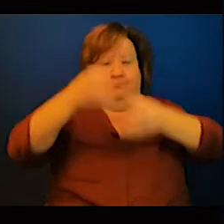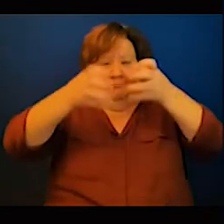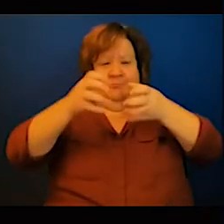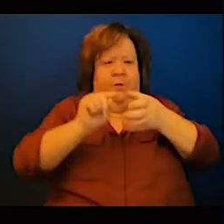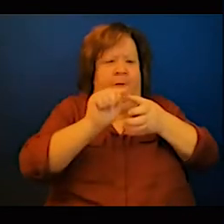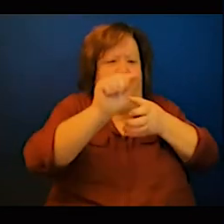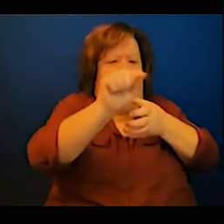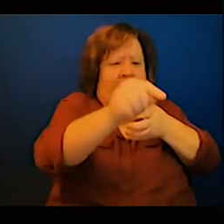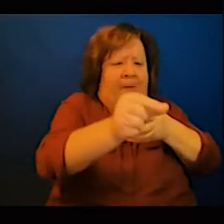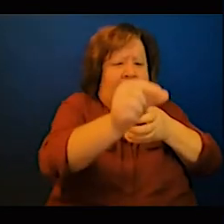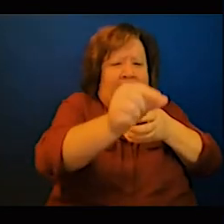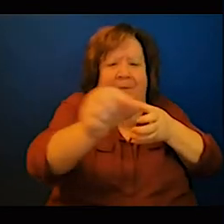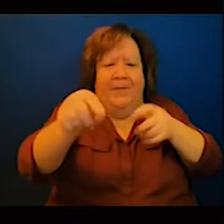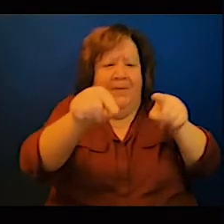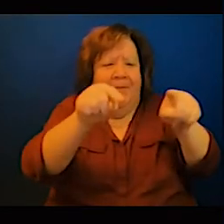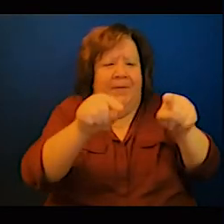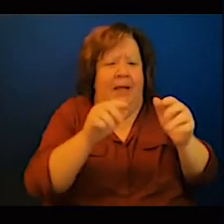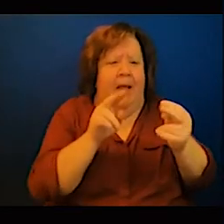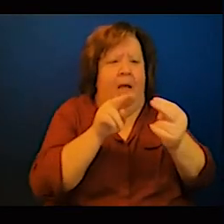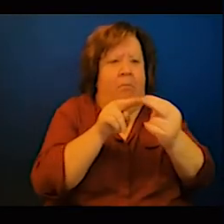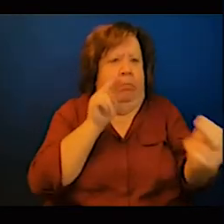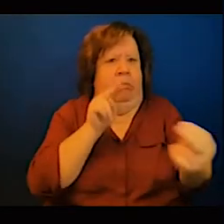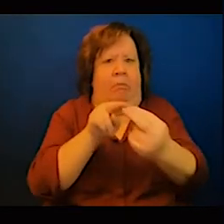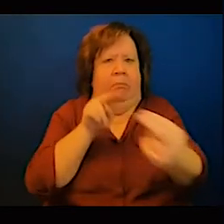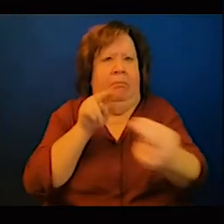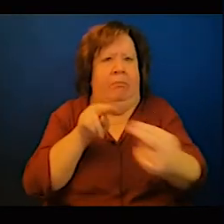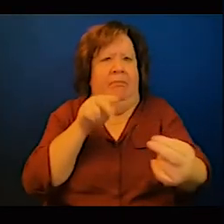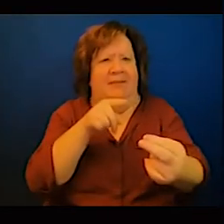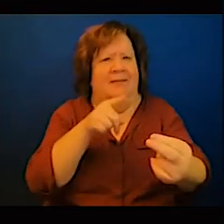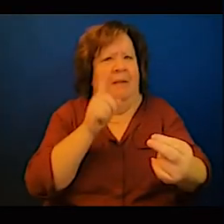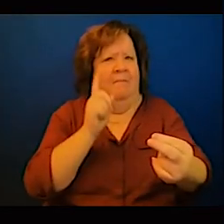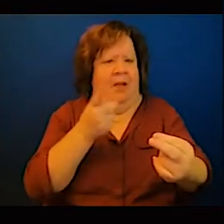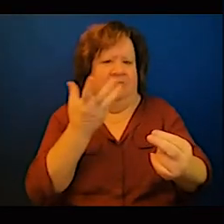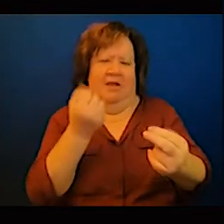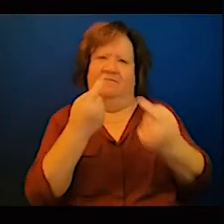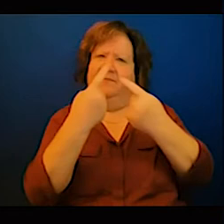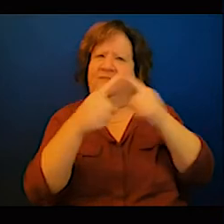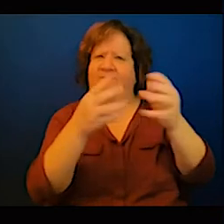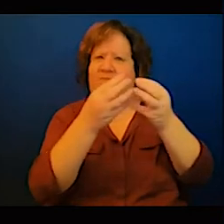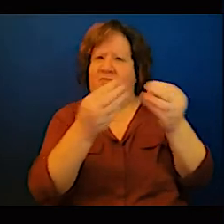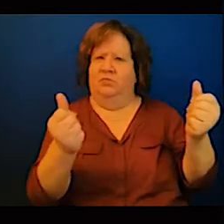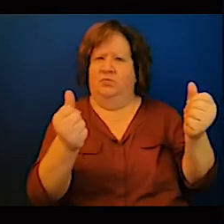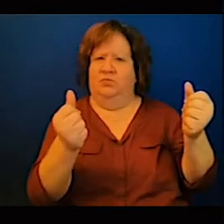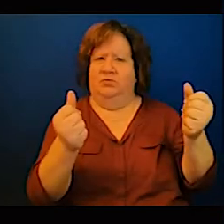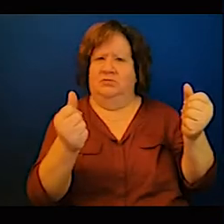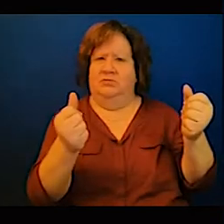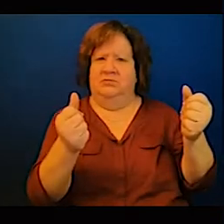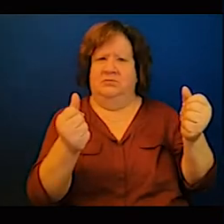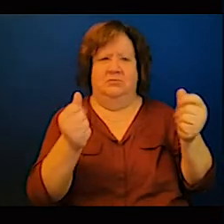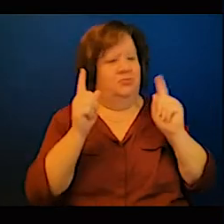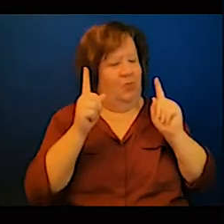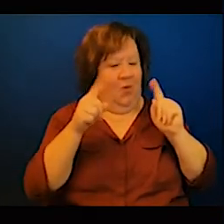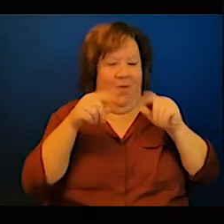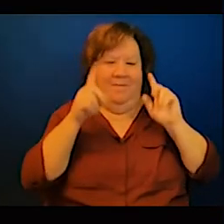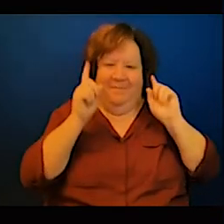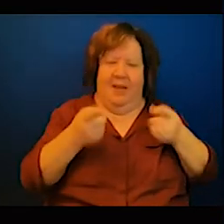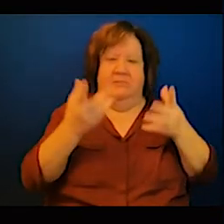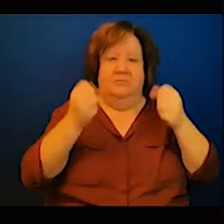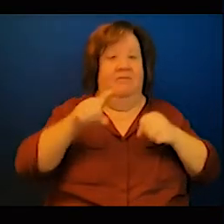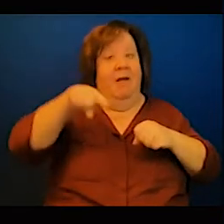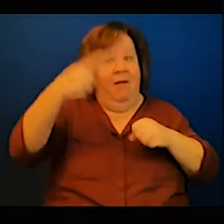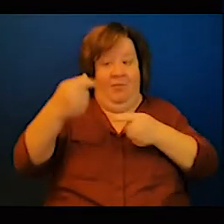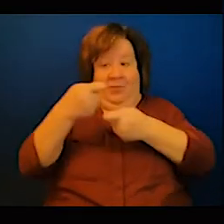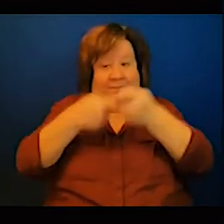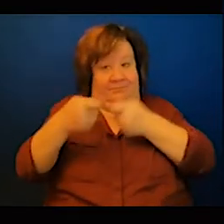and conventional banks never work conventional financing never work in terms of